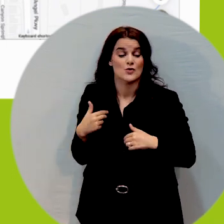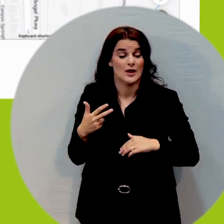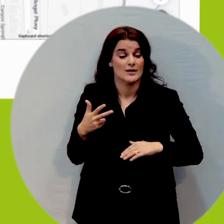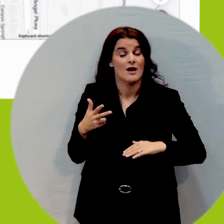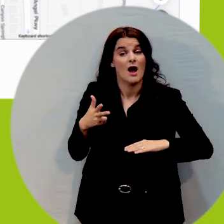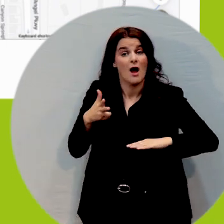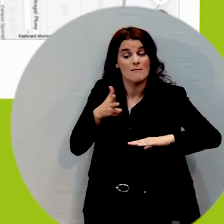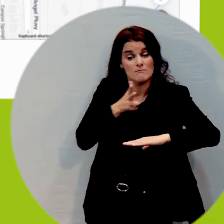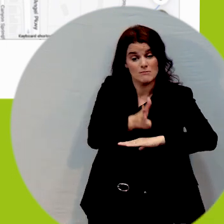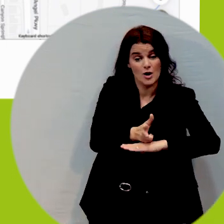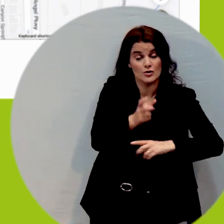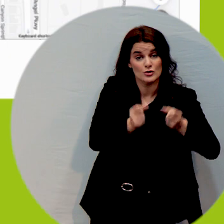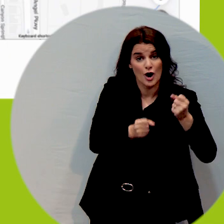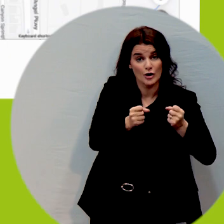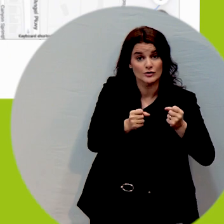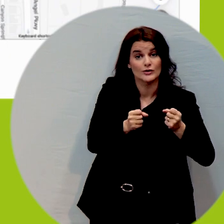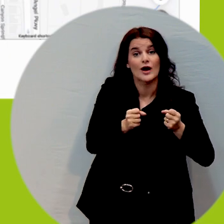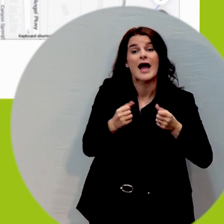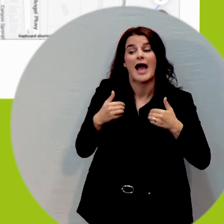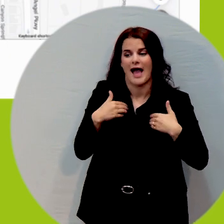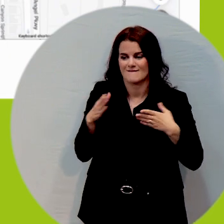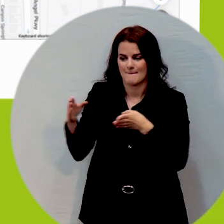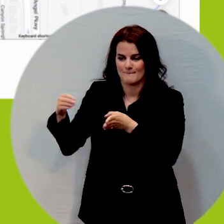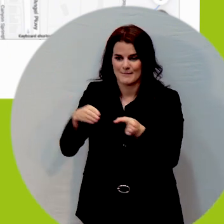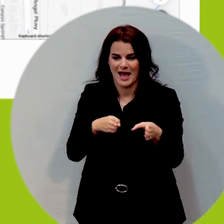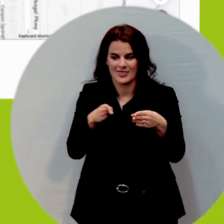get instantly where you need to go to